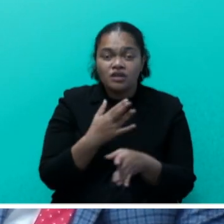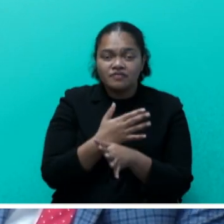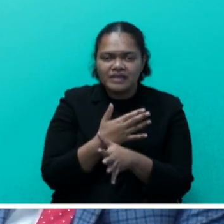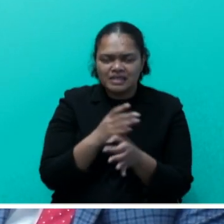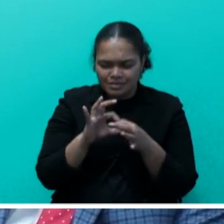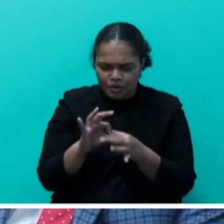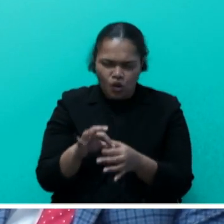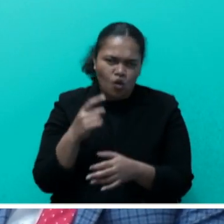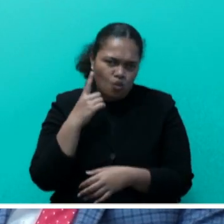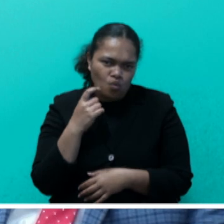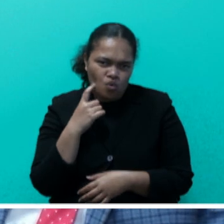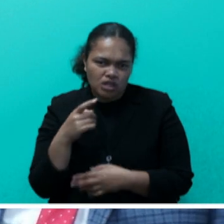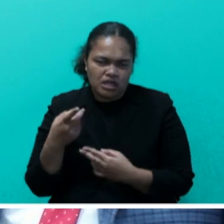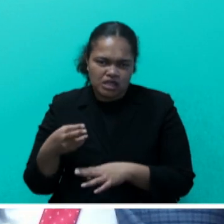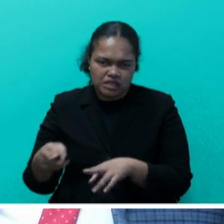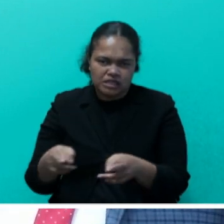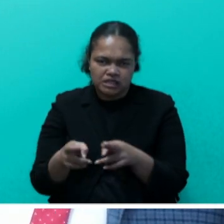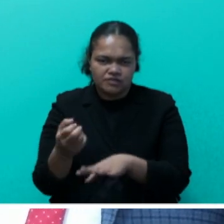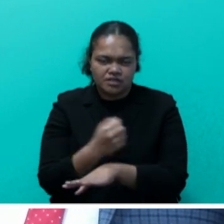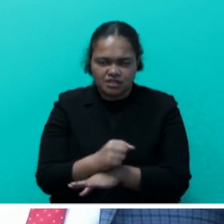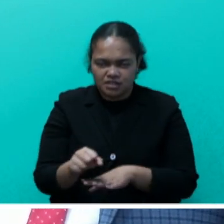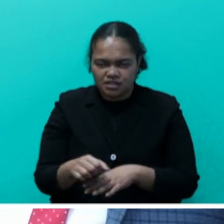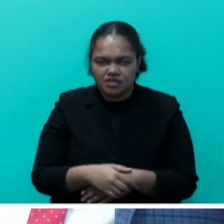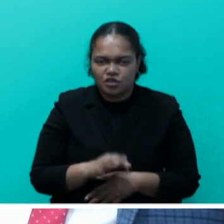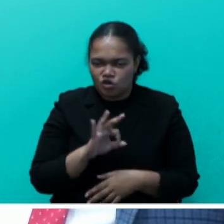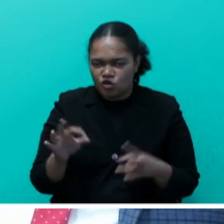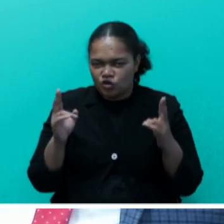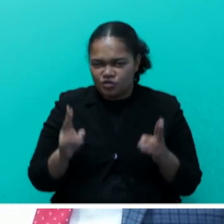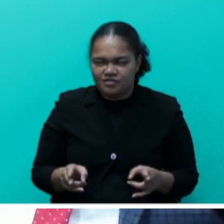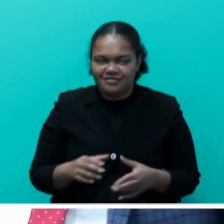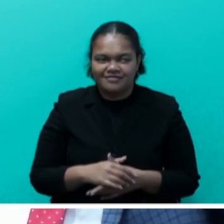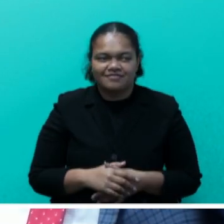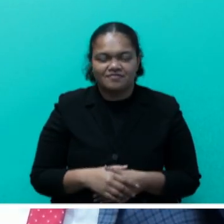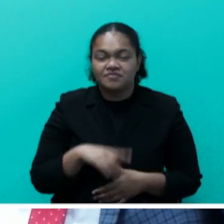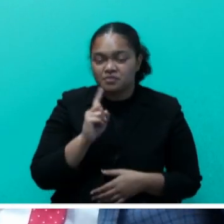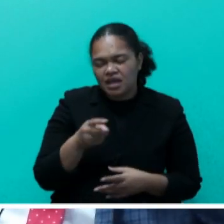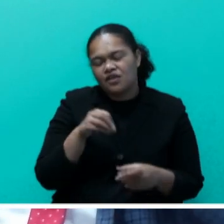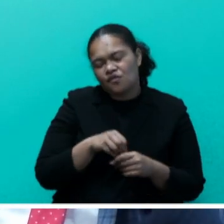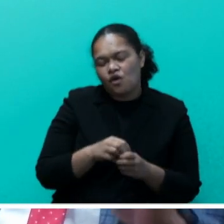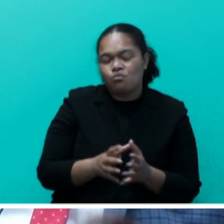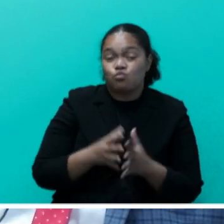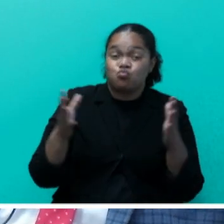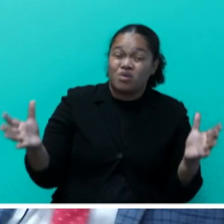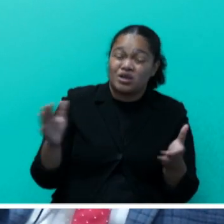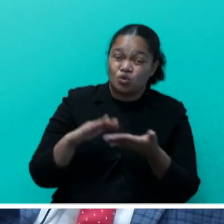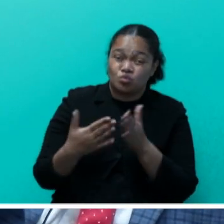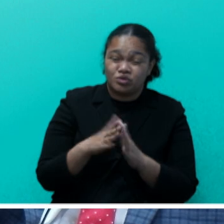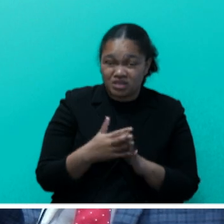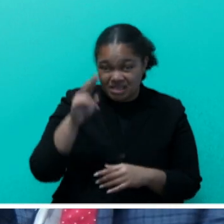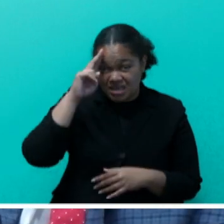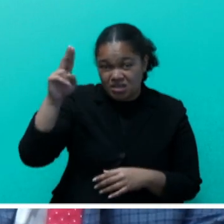So, yes, it would involve a wider community-wide or nationwide